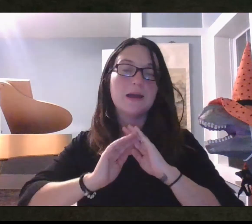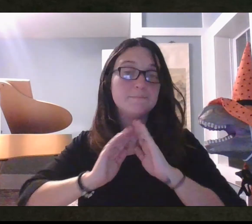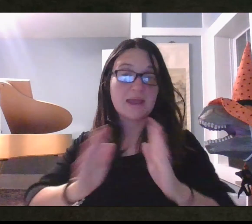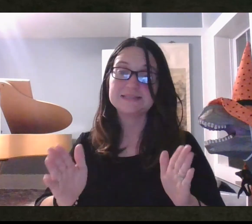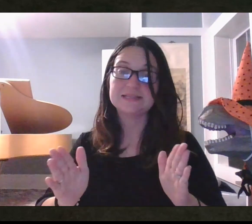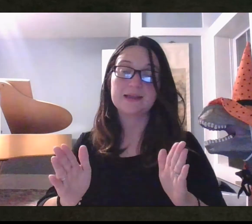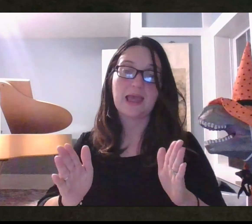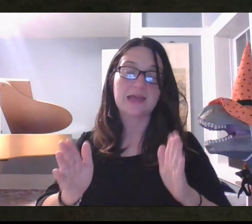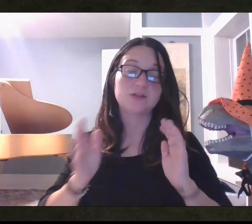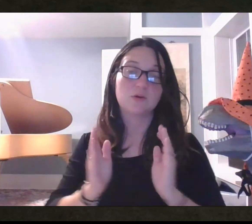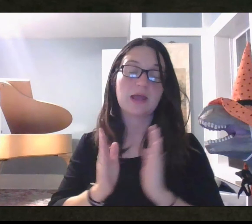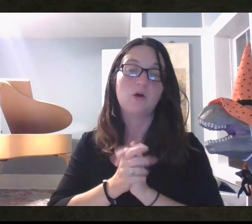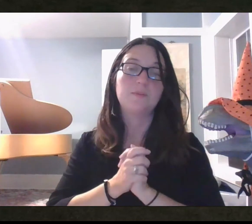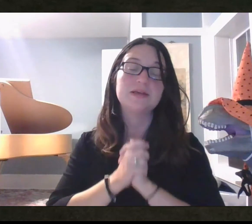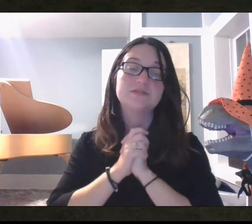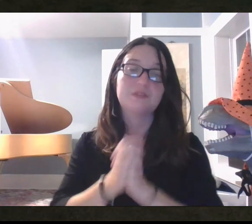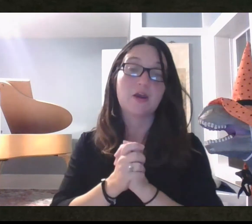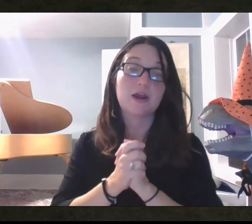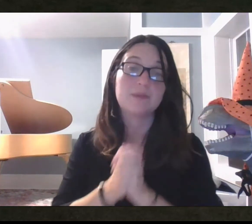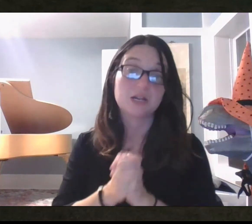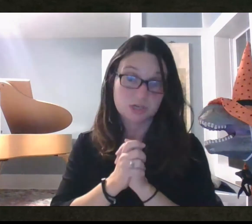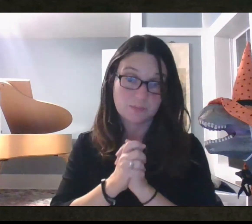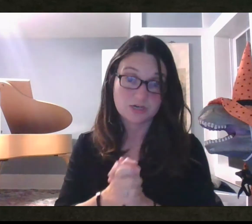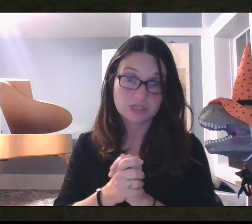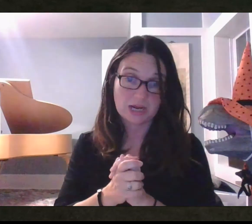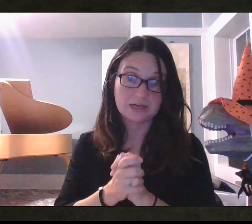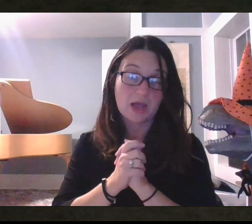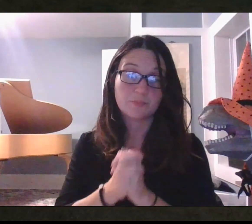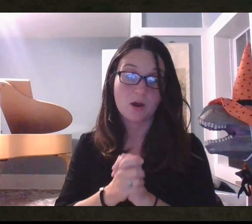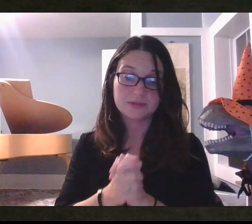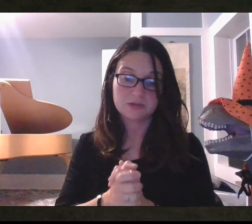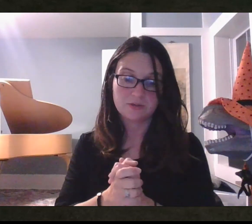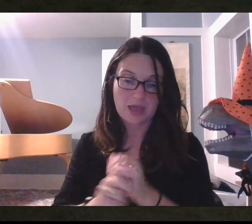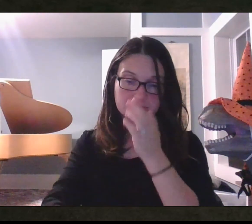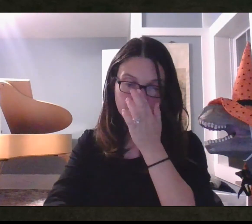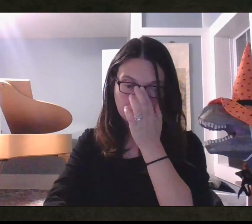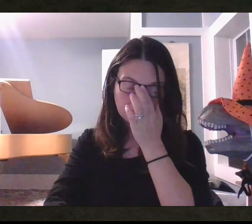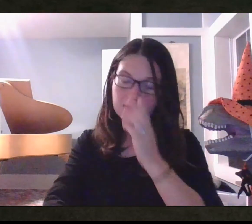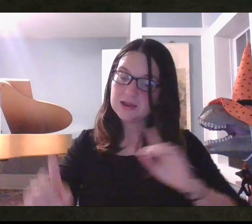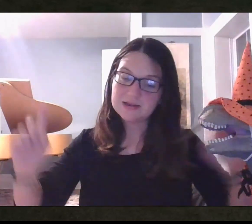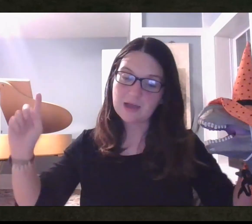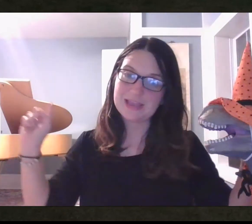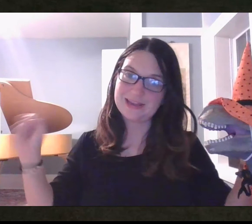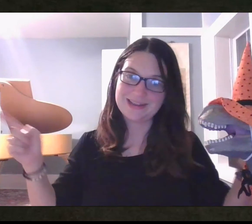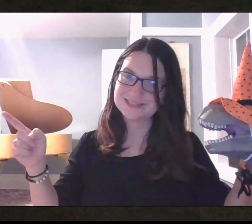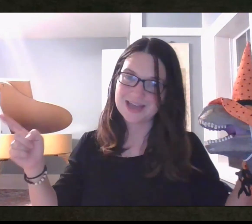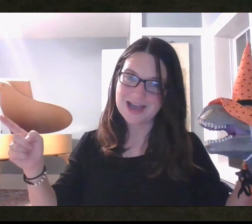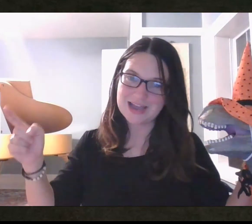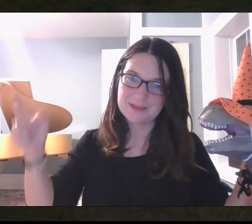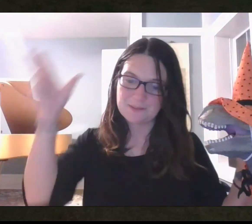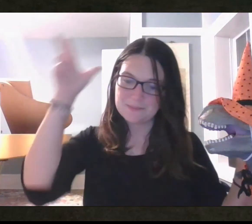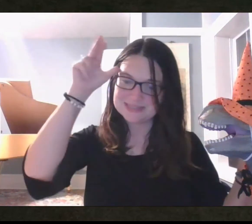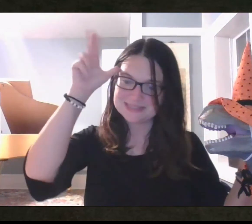all are amazing, and your help is very much appreciated. I promise you that. Now, it